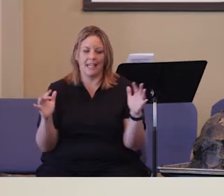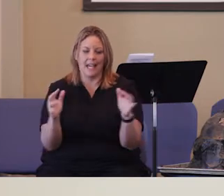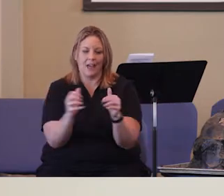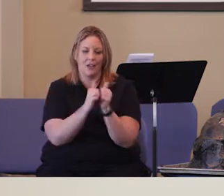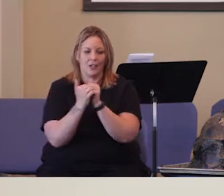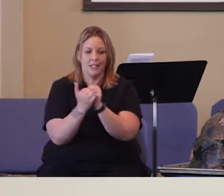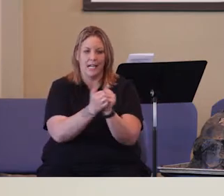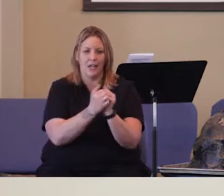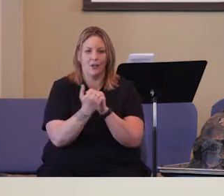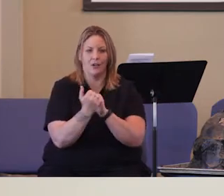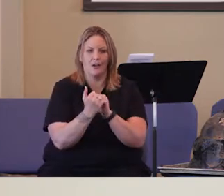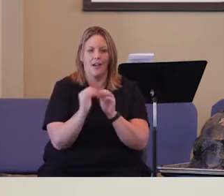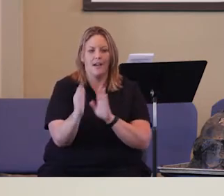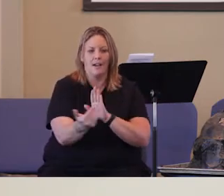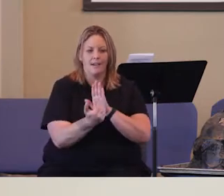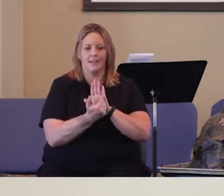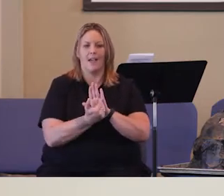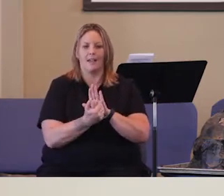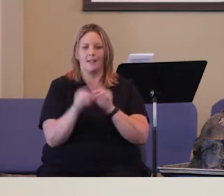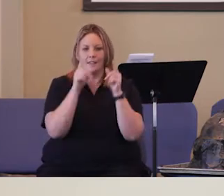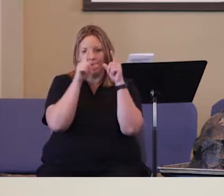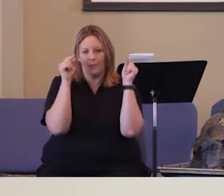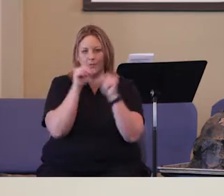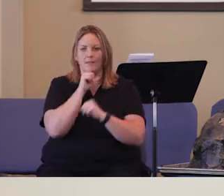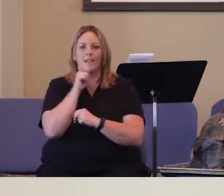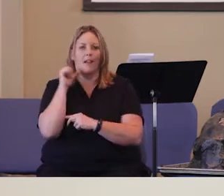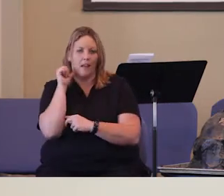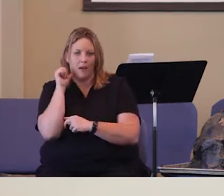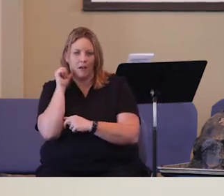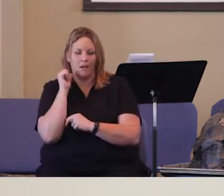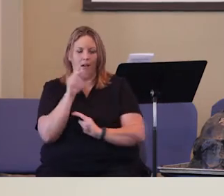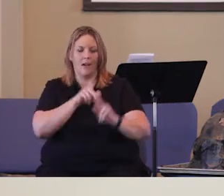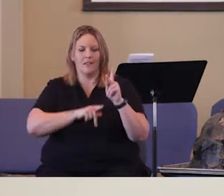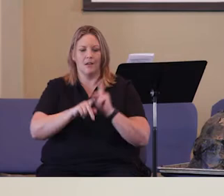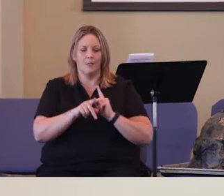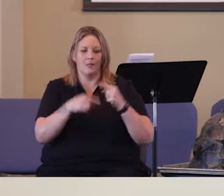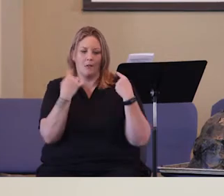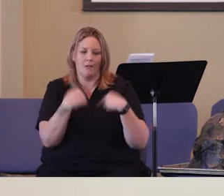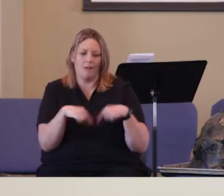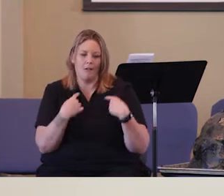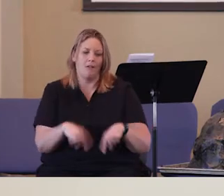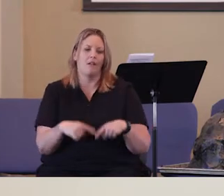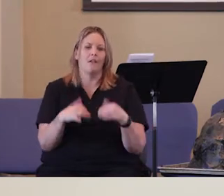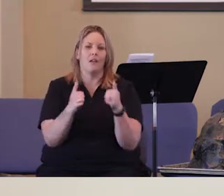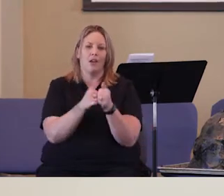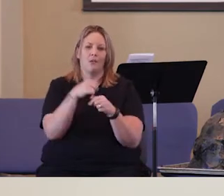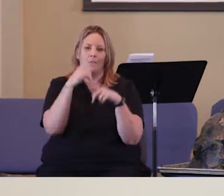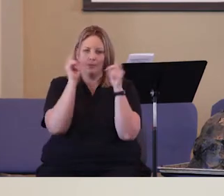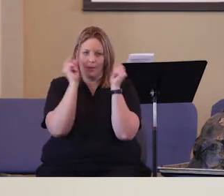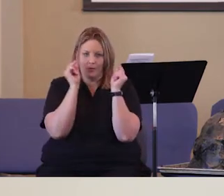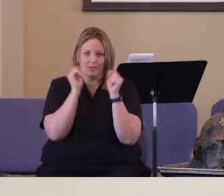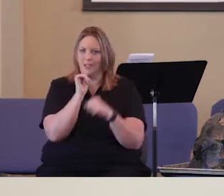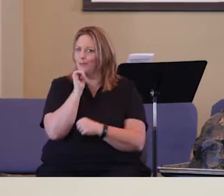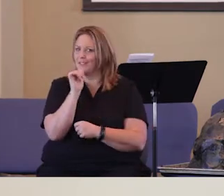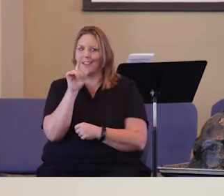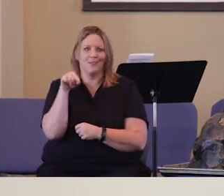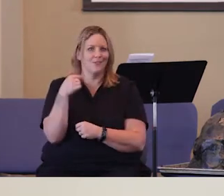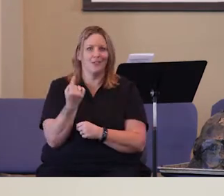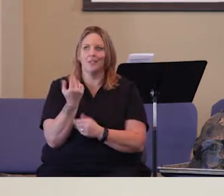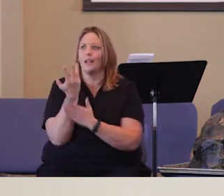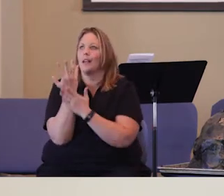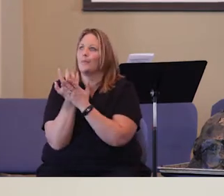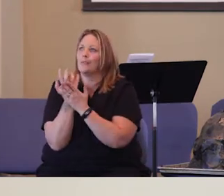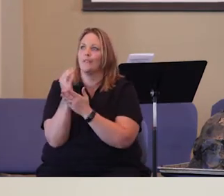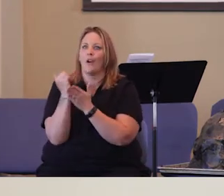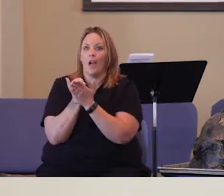It says they gathered together against Moses and Aaron. And the people contended with Moses. This wasn't just a